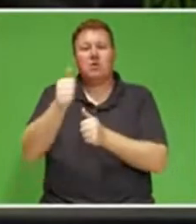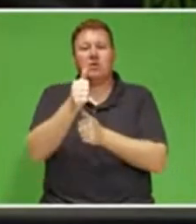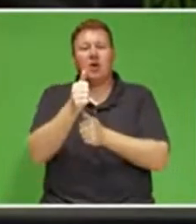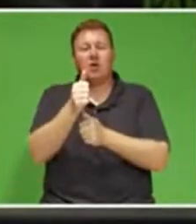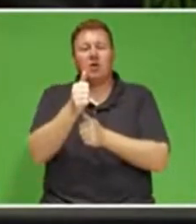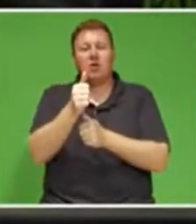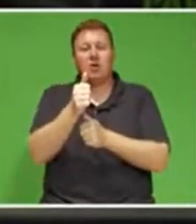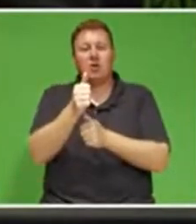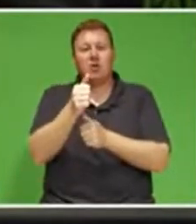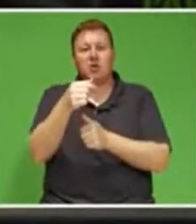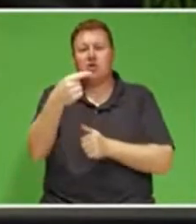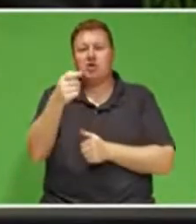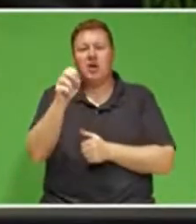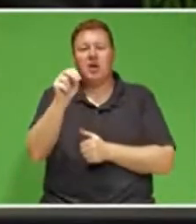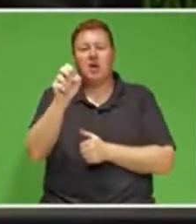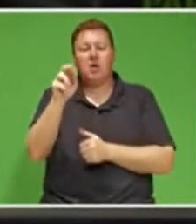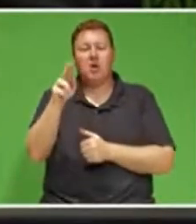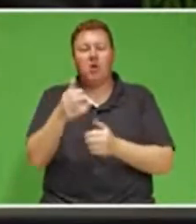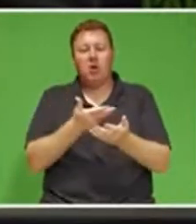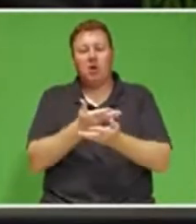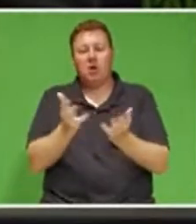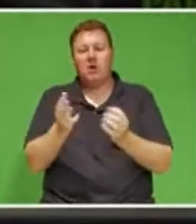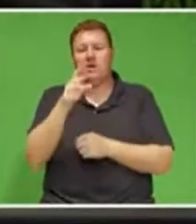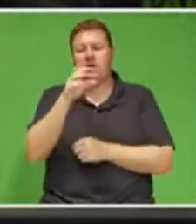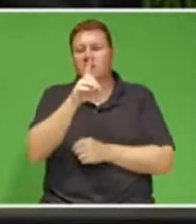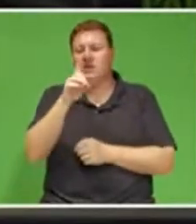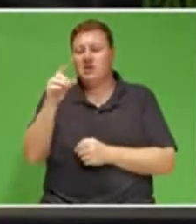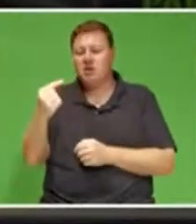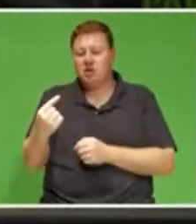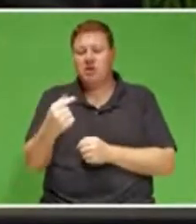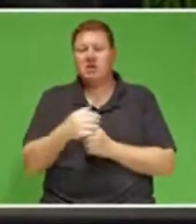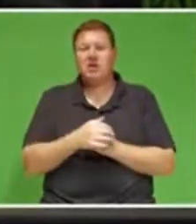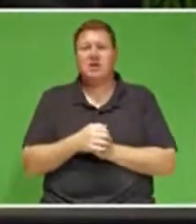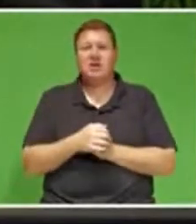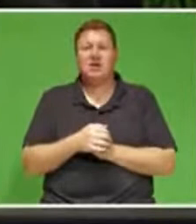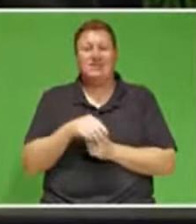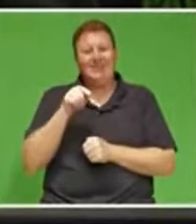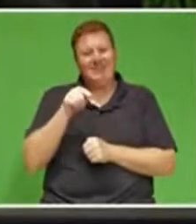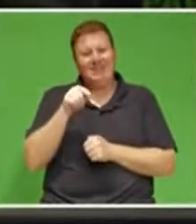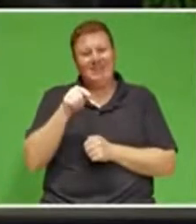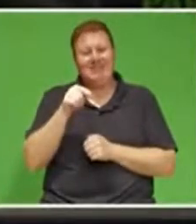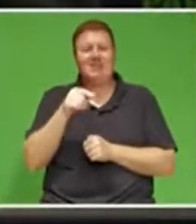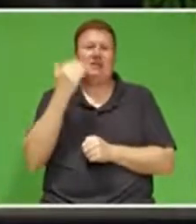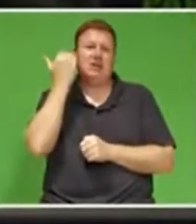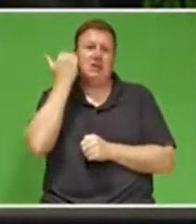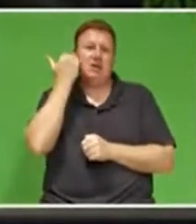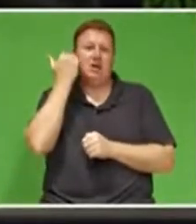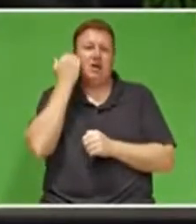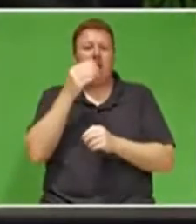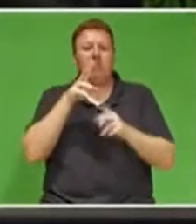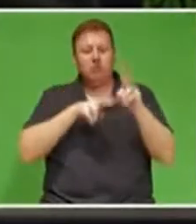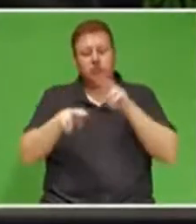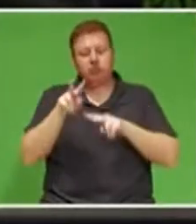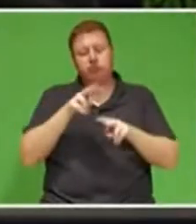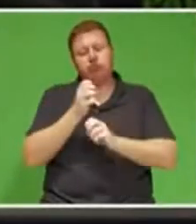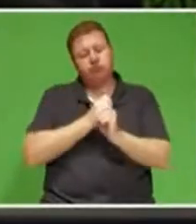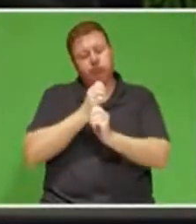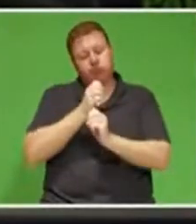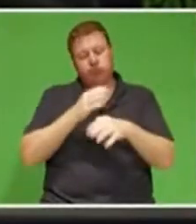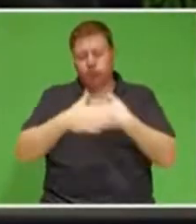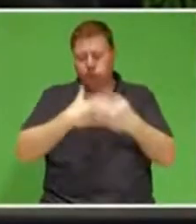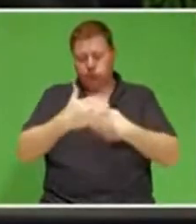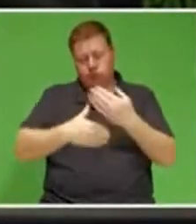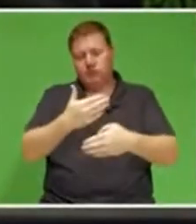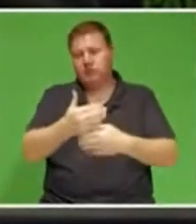The Directors General and DDGs are the real engine of our government, and I'd like to thank them,